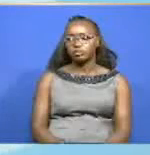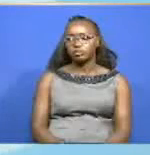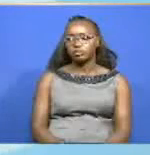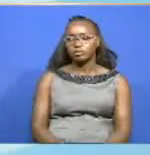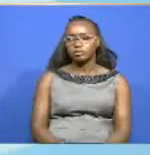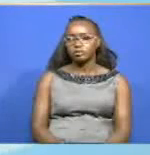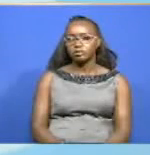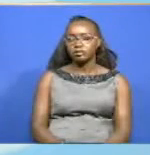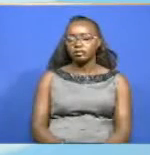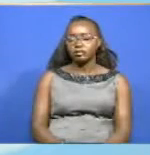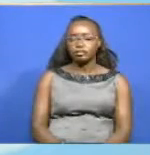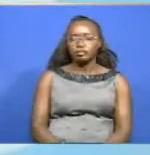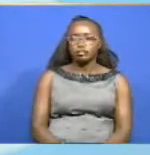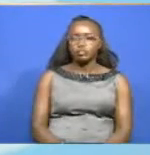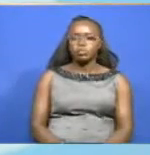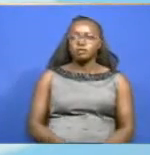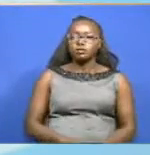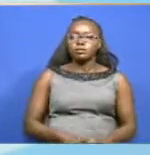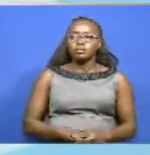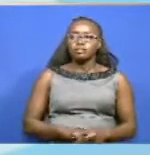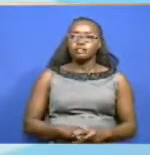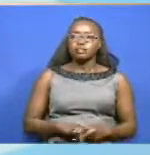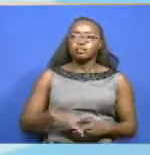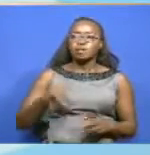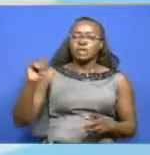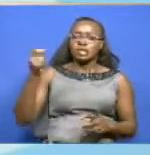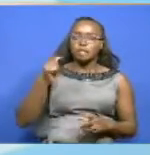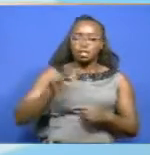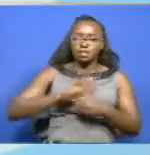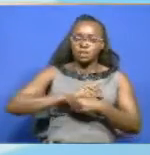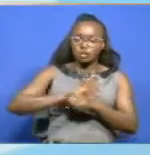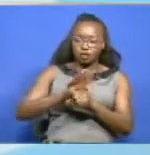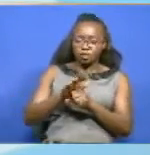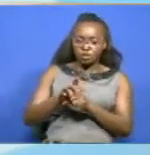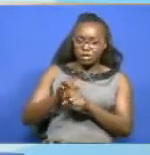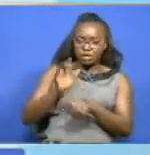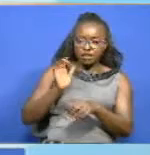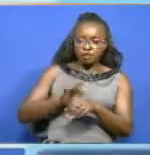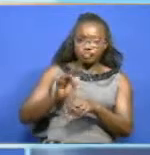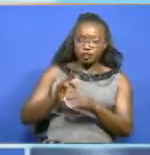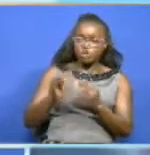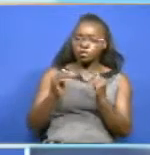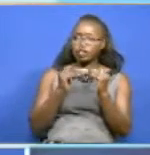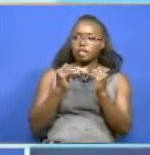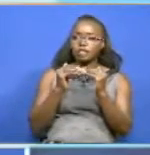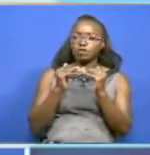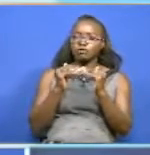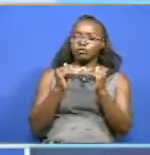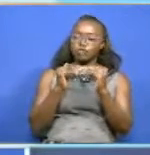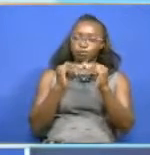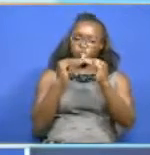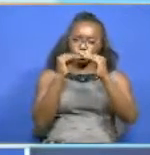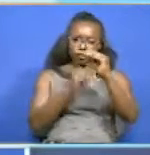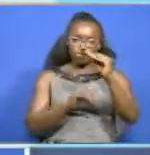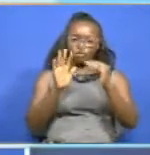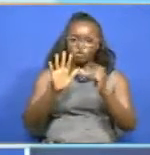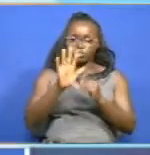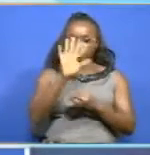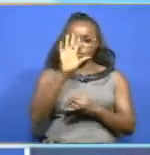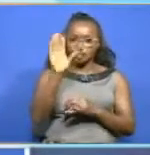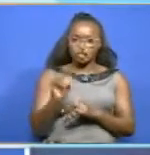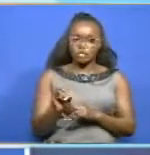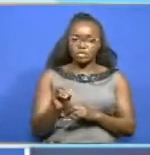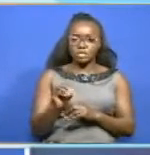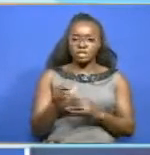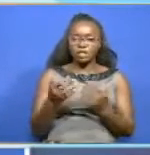Welcome back to the broadcast. Kenya's coronavirus infection rate continued to hold steady below 5% despite the